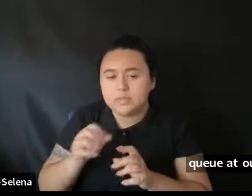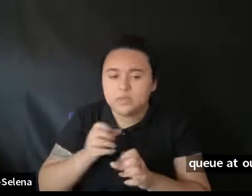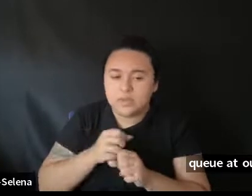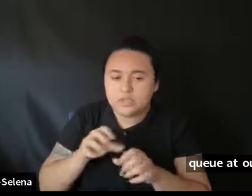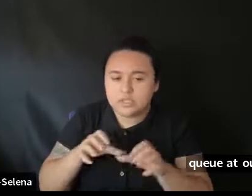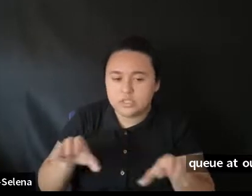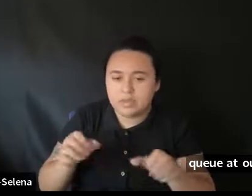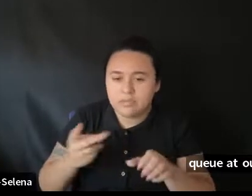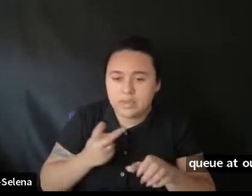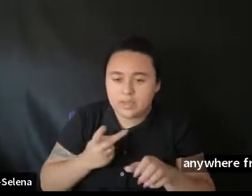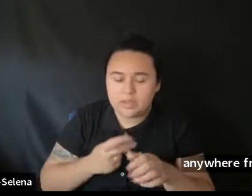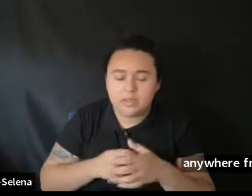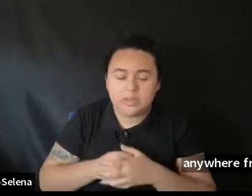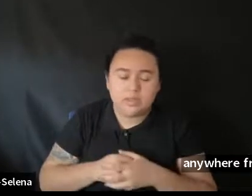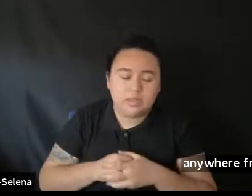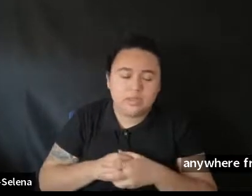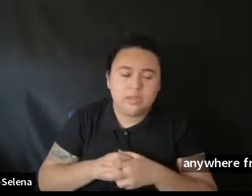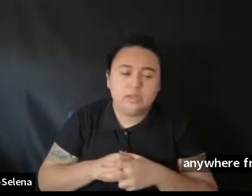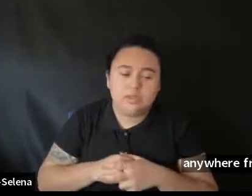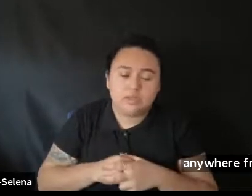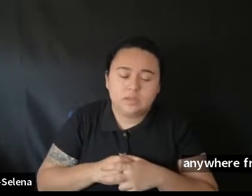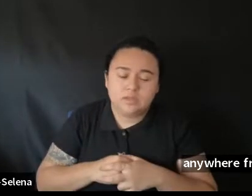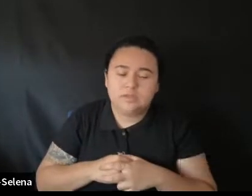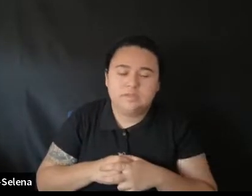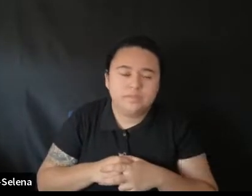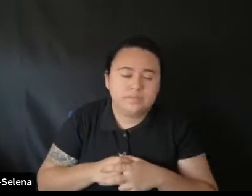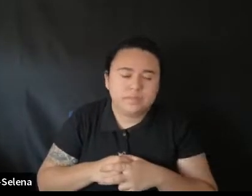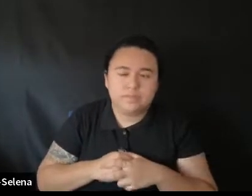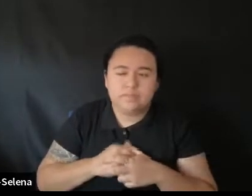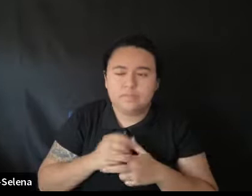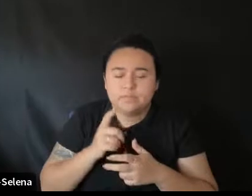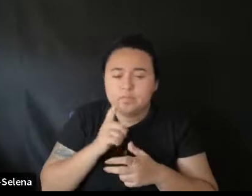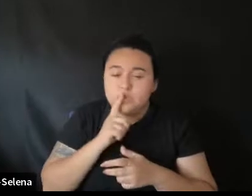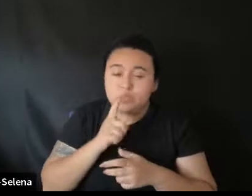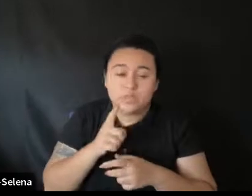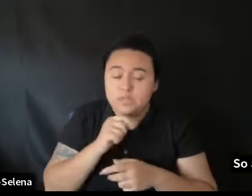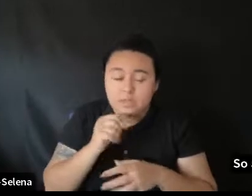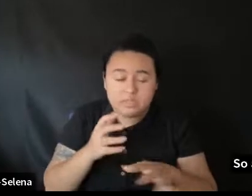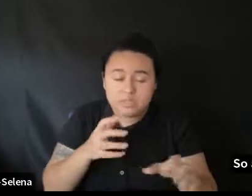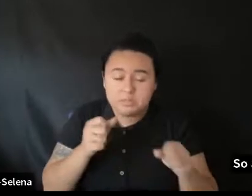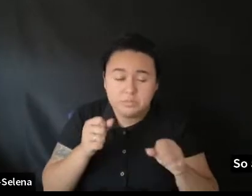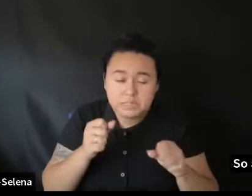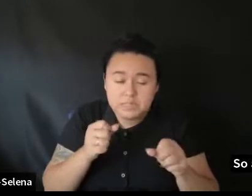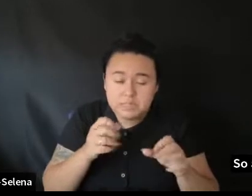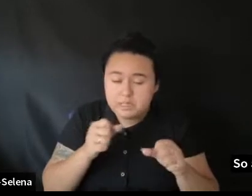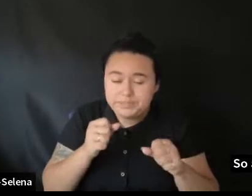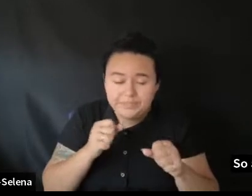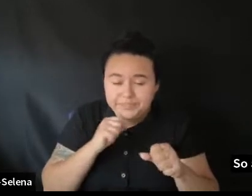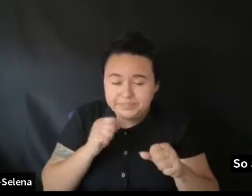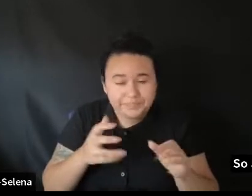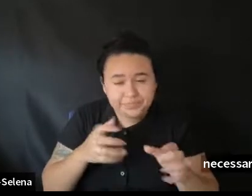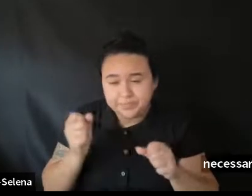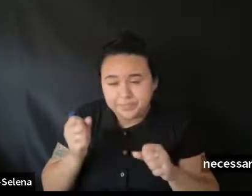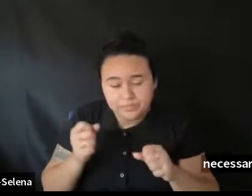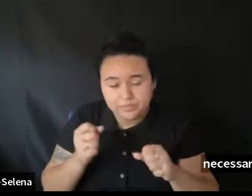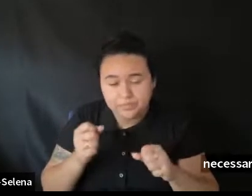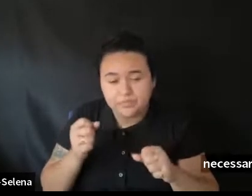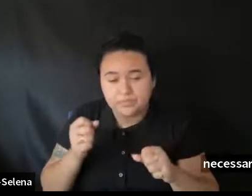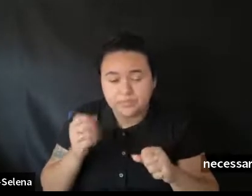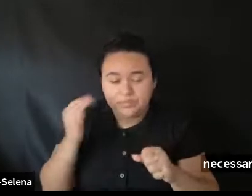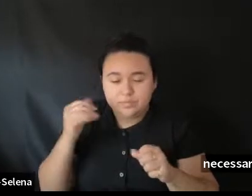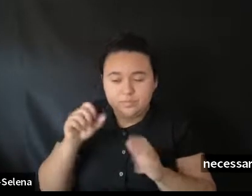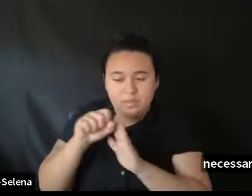lot of these things aren't necessarily built on speed from a state's perspective, because we have to